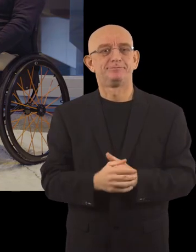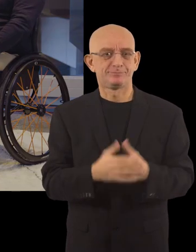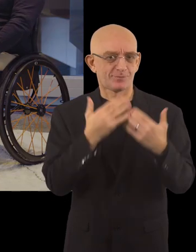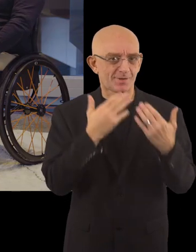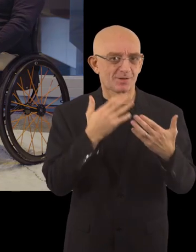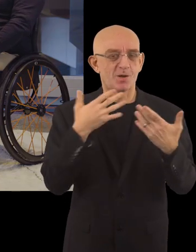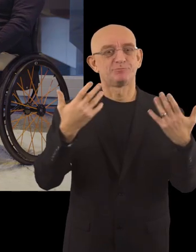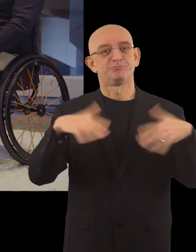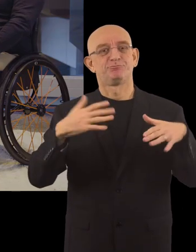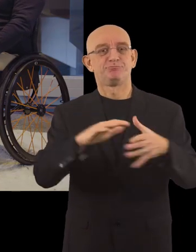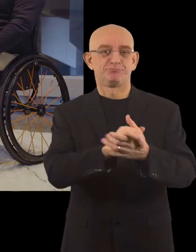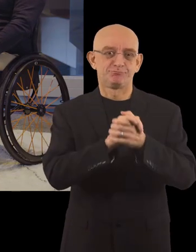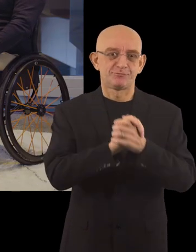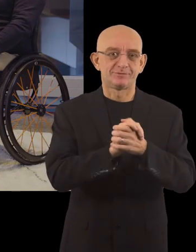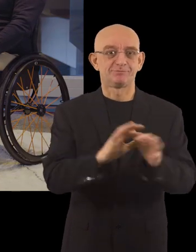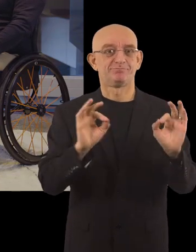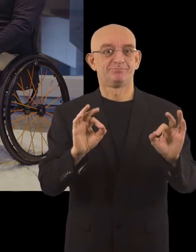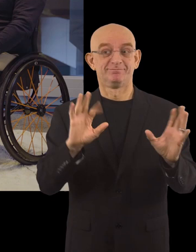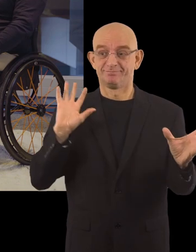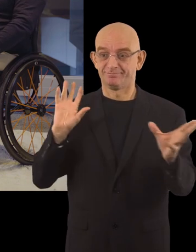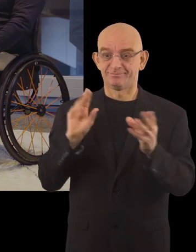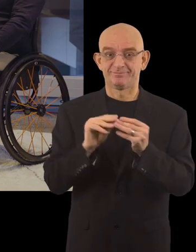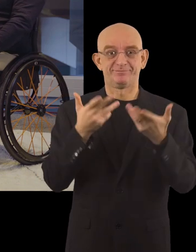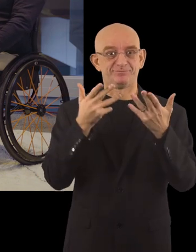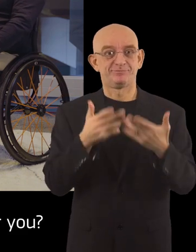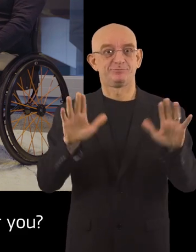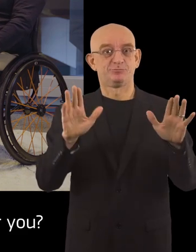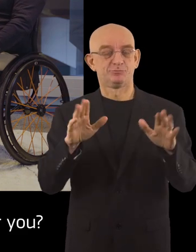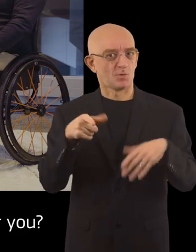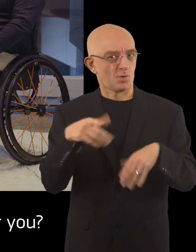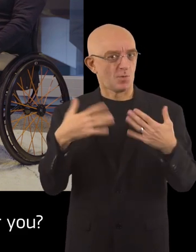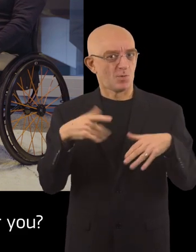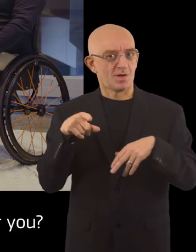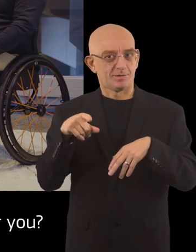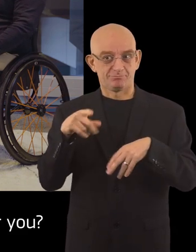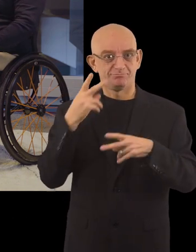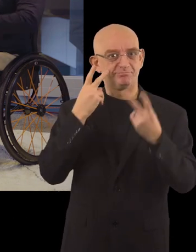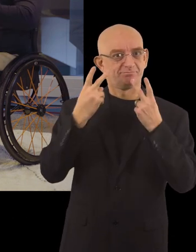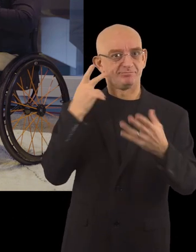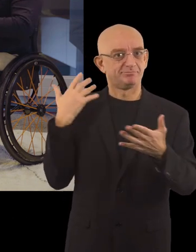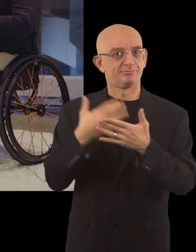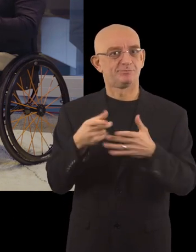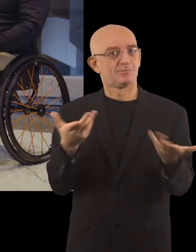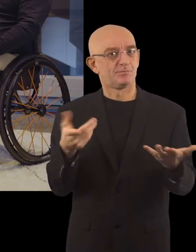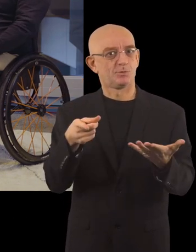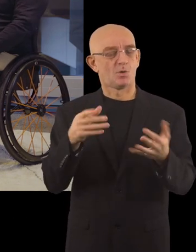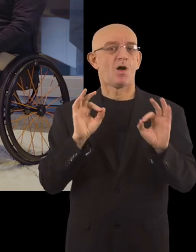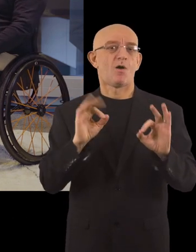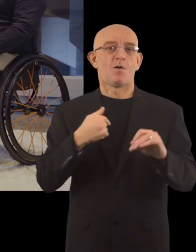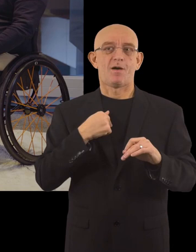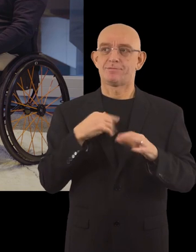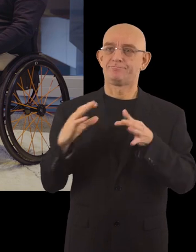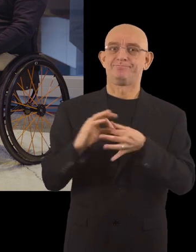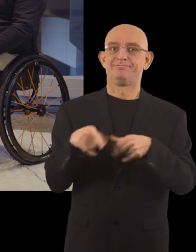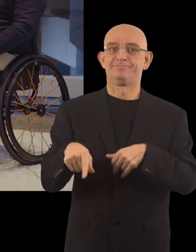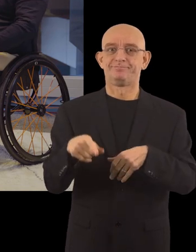Well, once again, congratulations. Nick, we've come to an end. It's been an amazing ride. How was it for you? It was a privilege to host